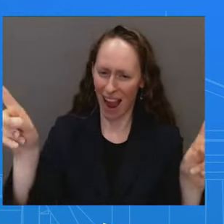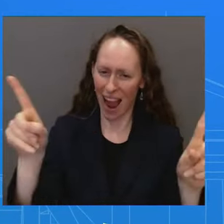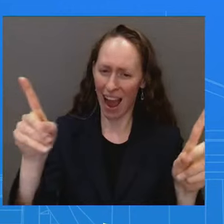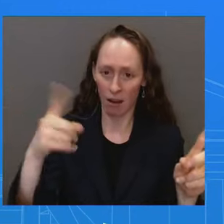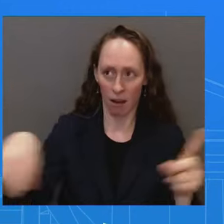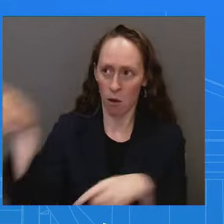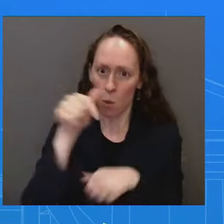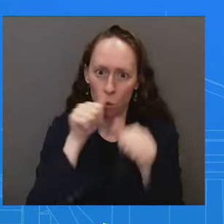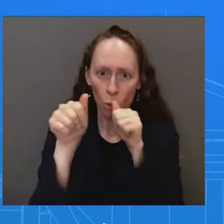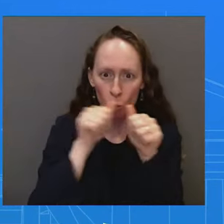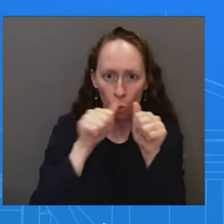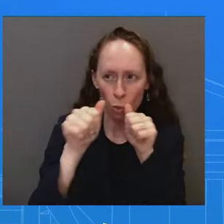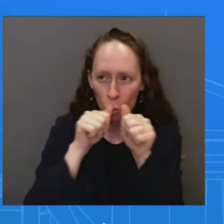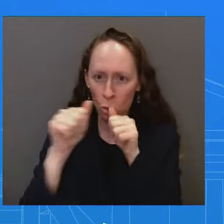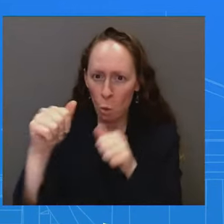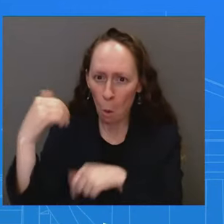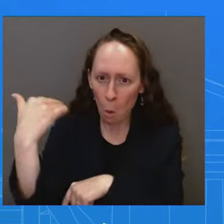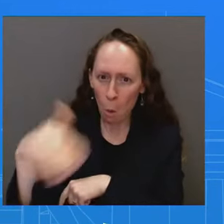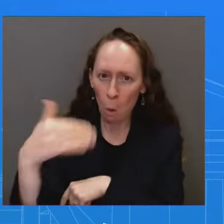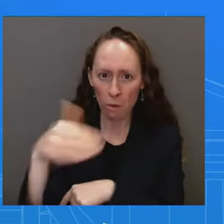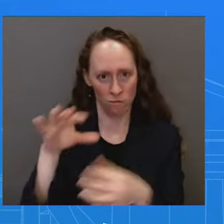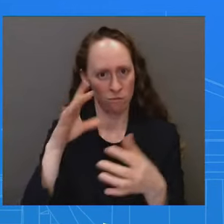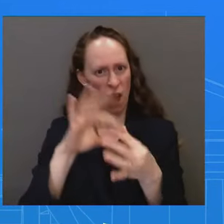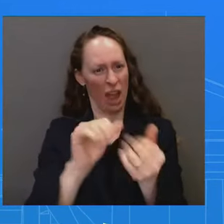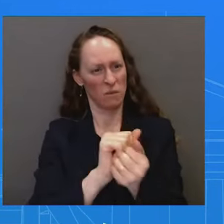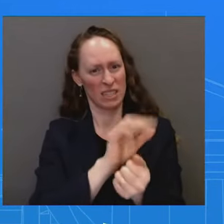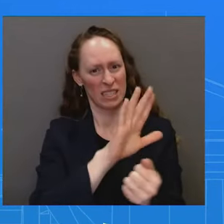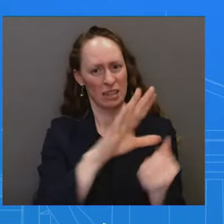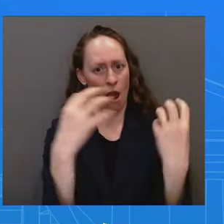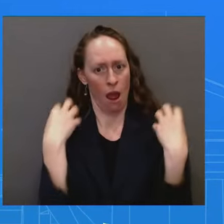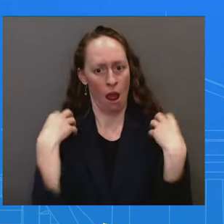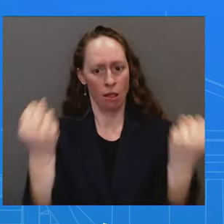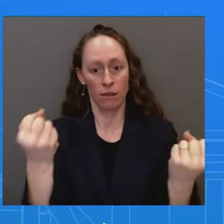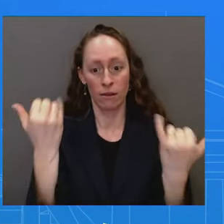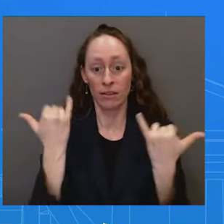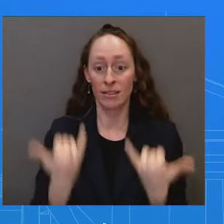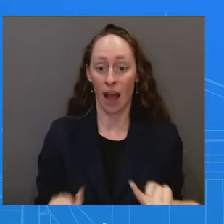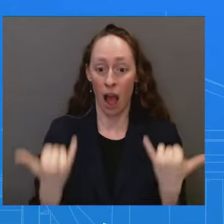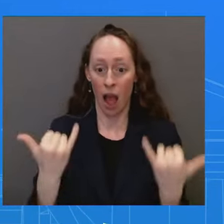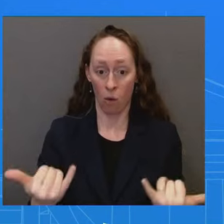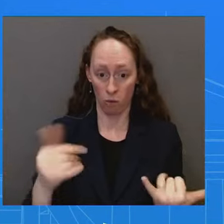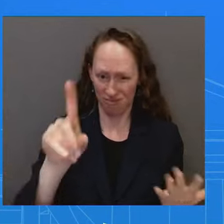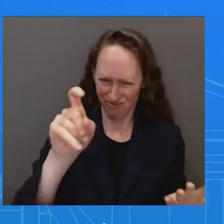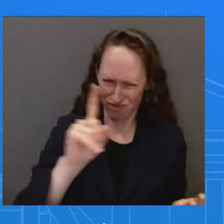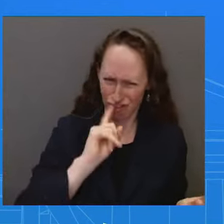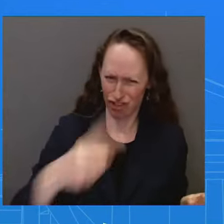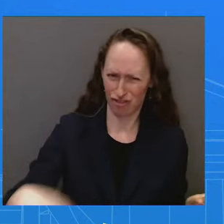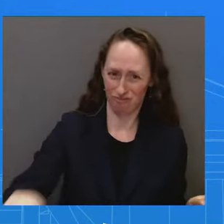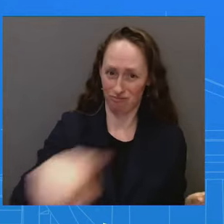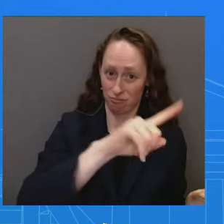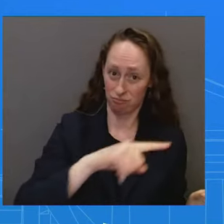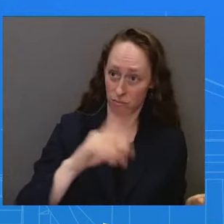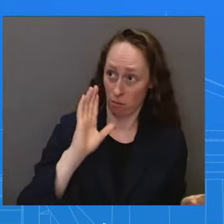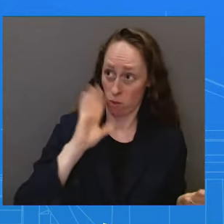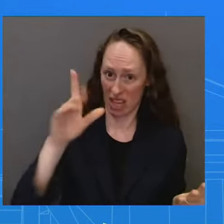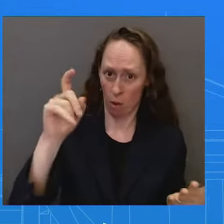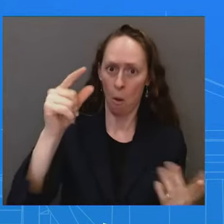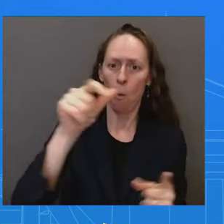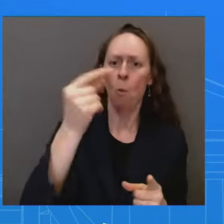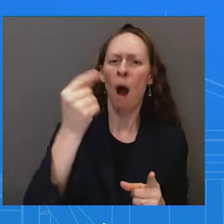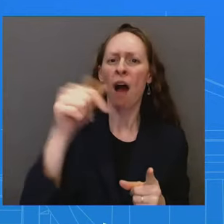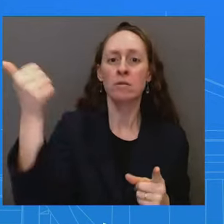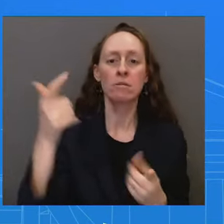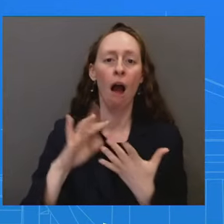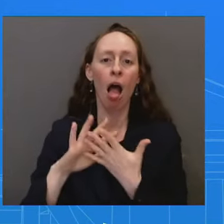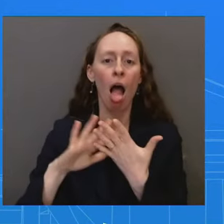anybody be certain that the administration would not go to the same lengths to keep secret problems with President Biden's